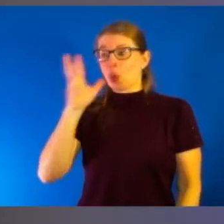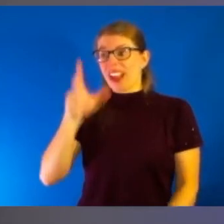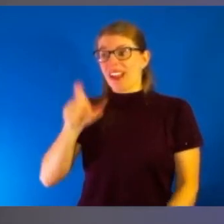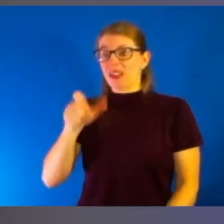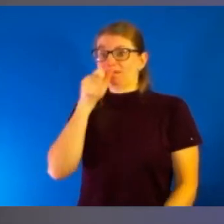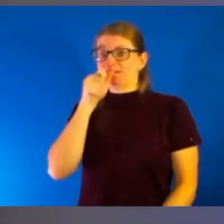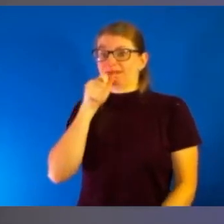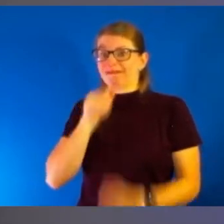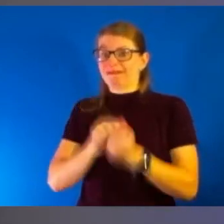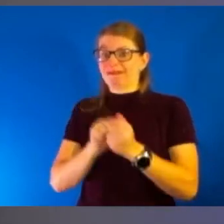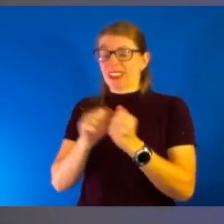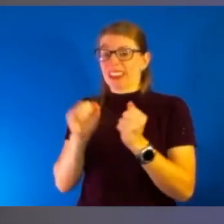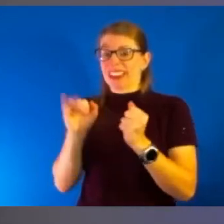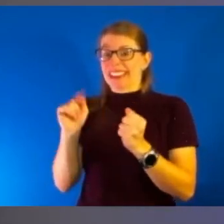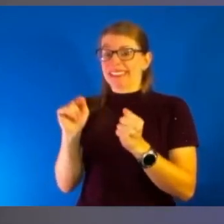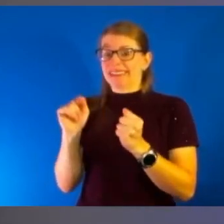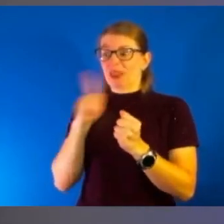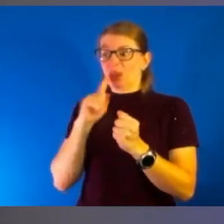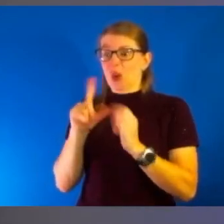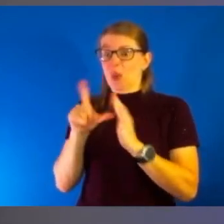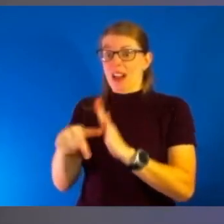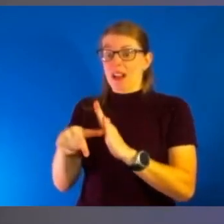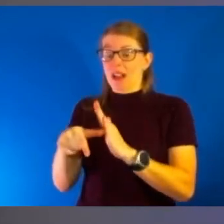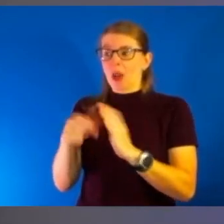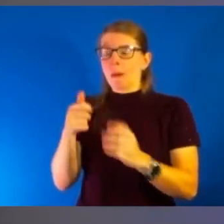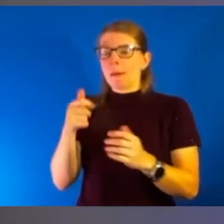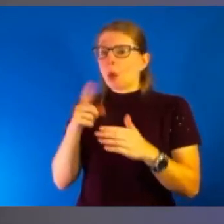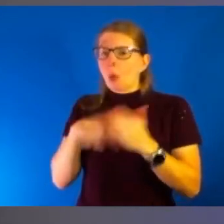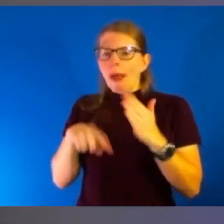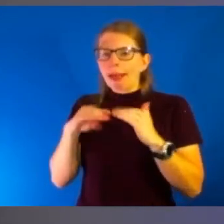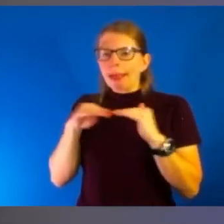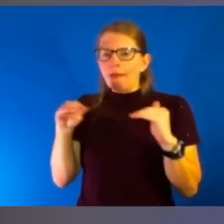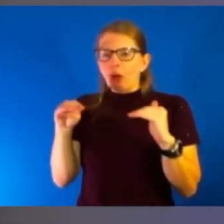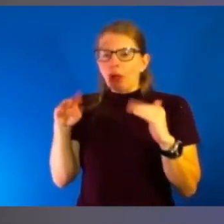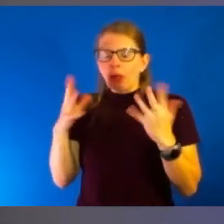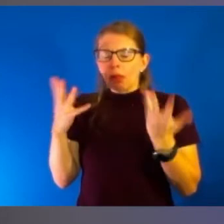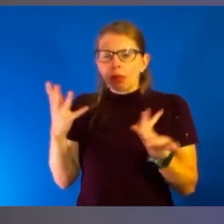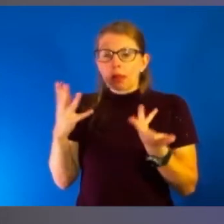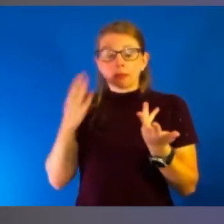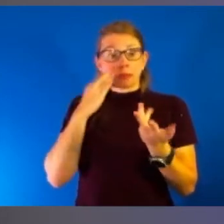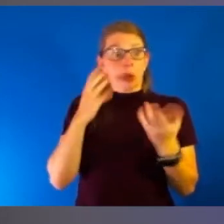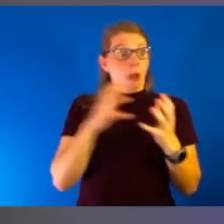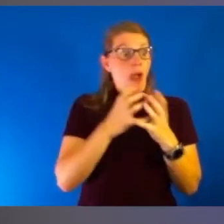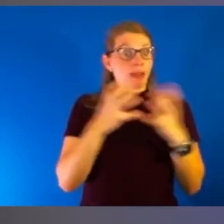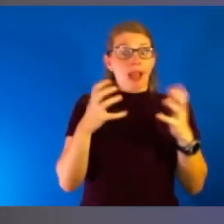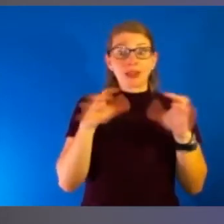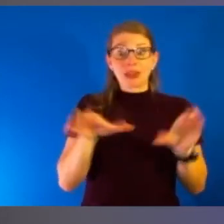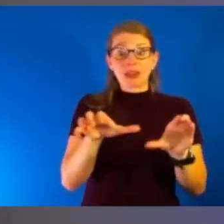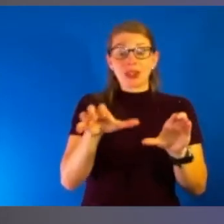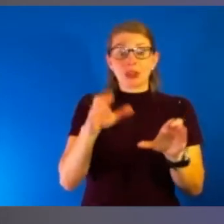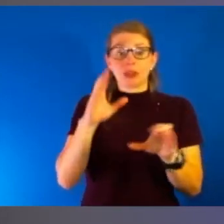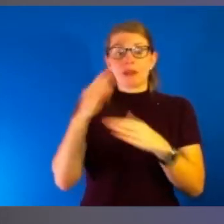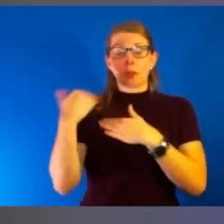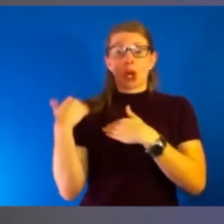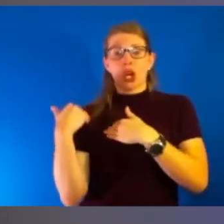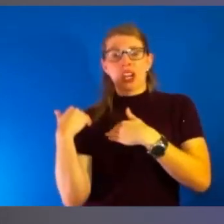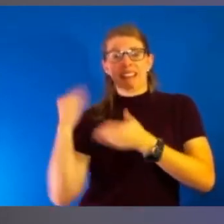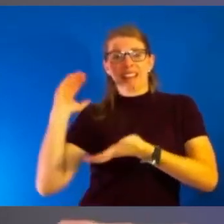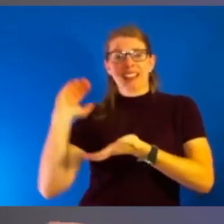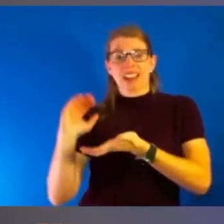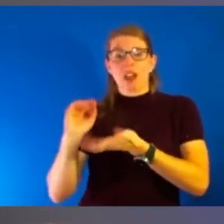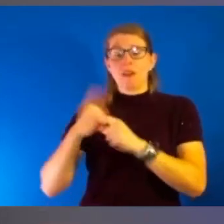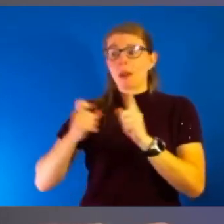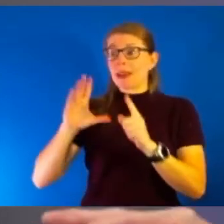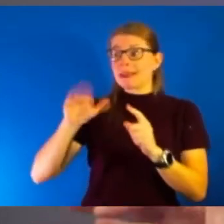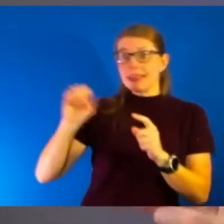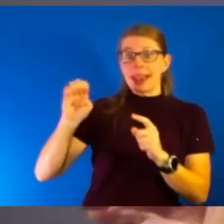what level? You know, we know that there's still a lot we can do to get our burden down, our burden down from case counts all the